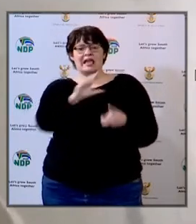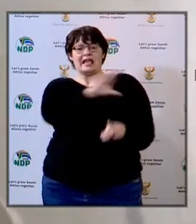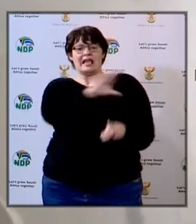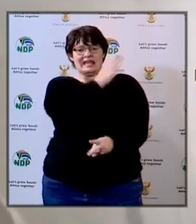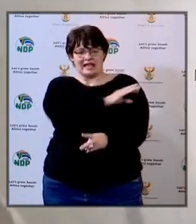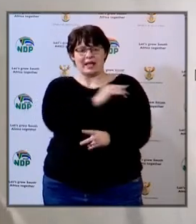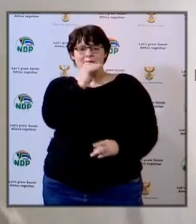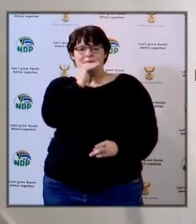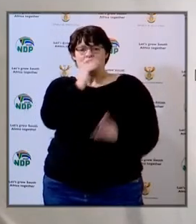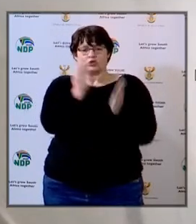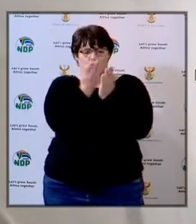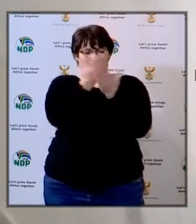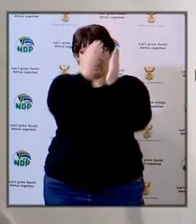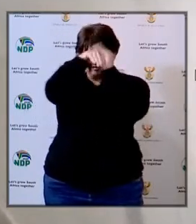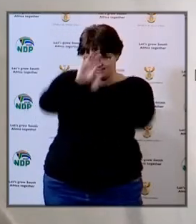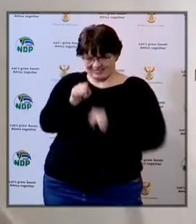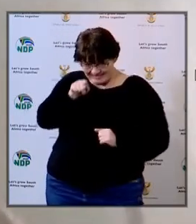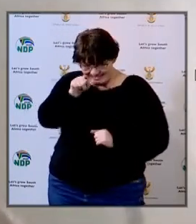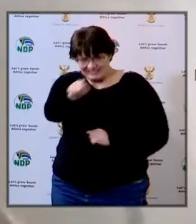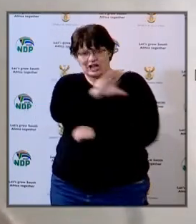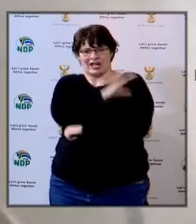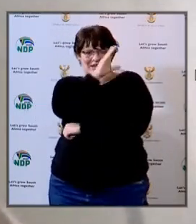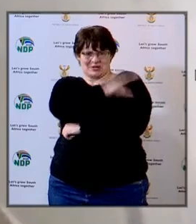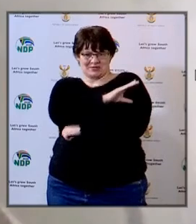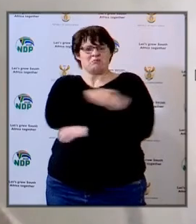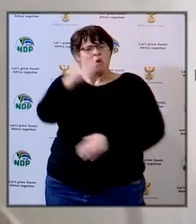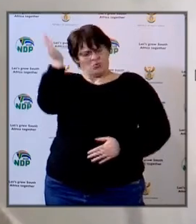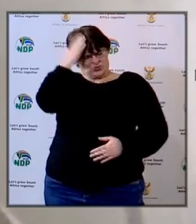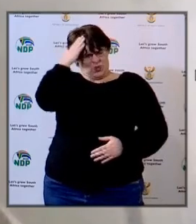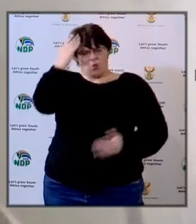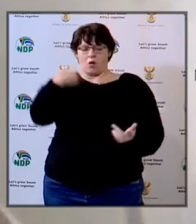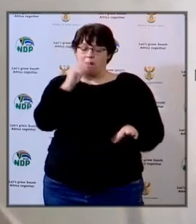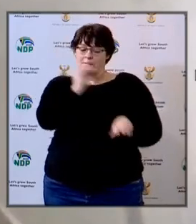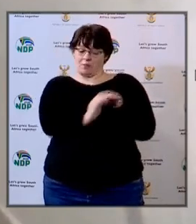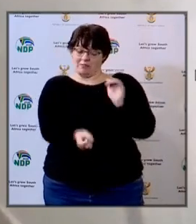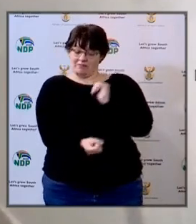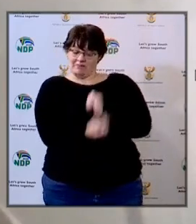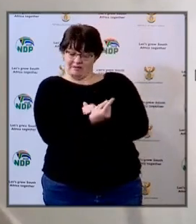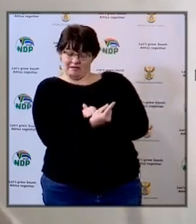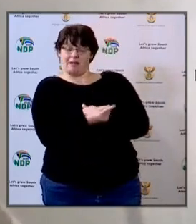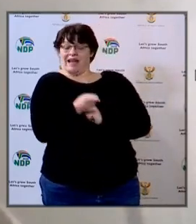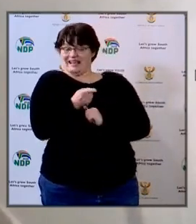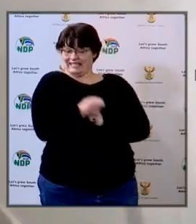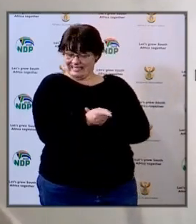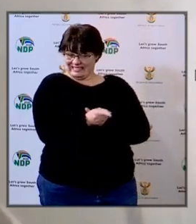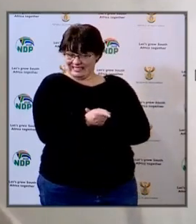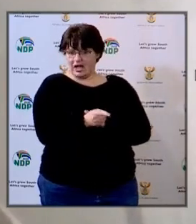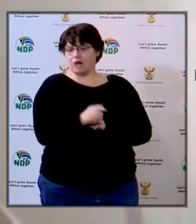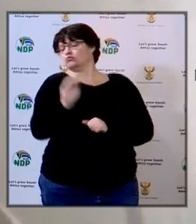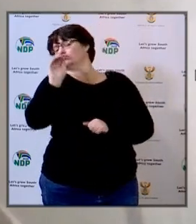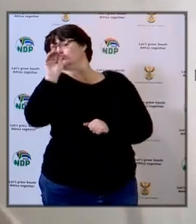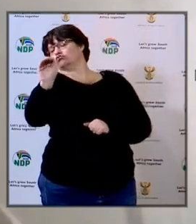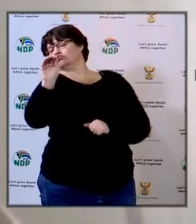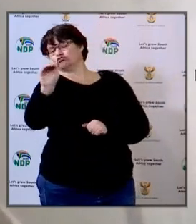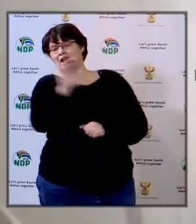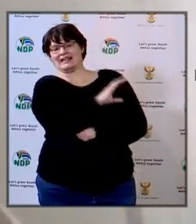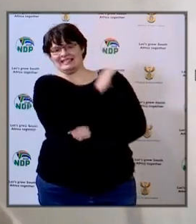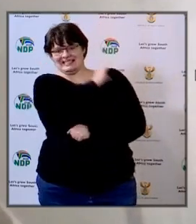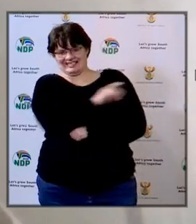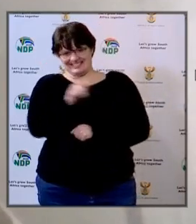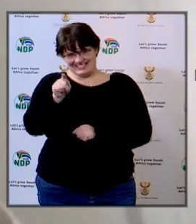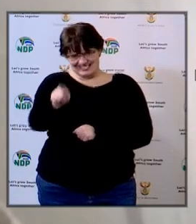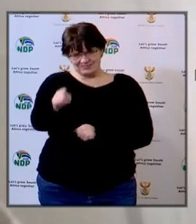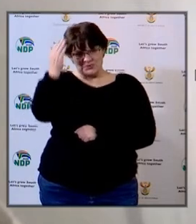allocated per school so teachers and then people at the school know that if there's a problem with any problem in a school